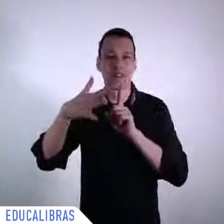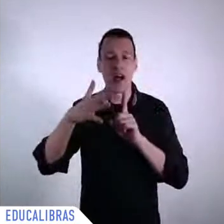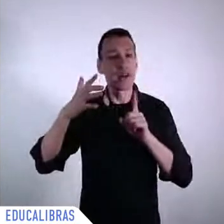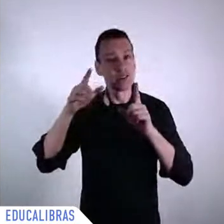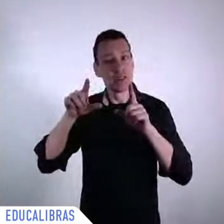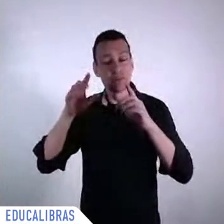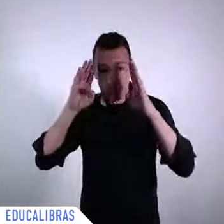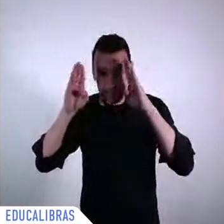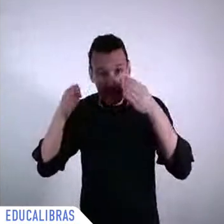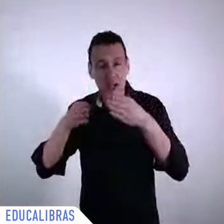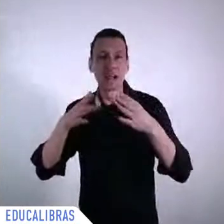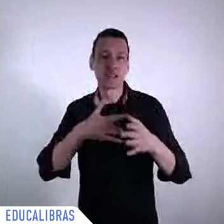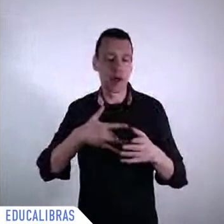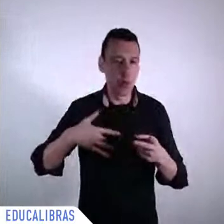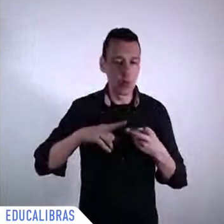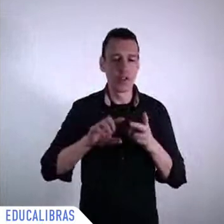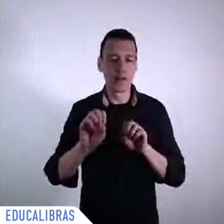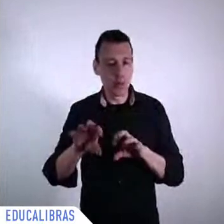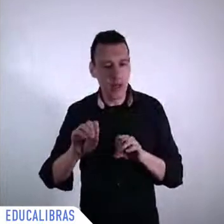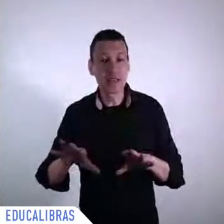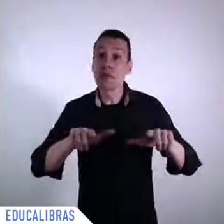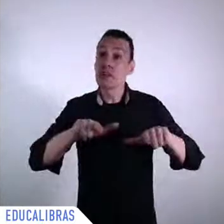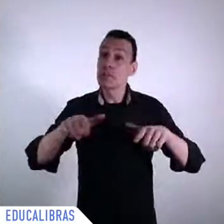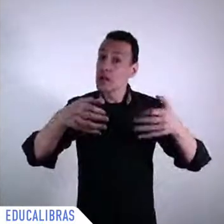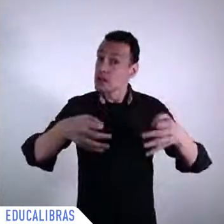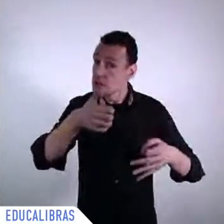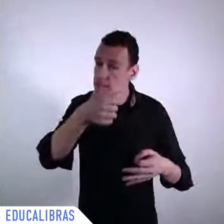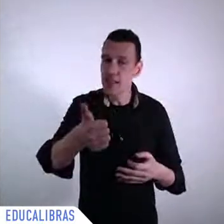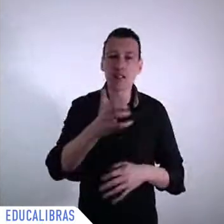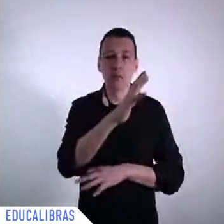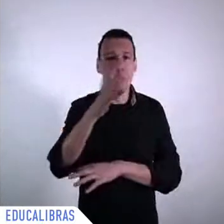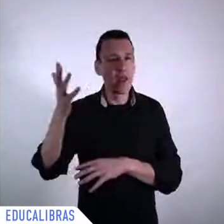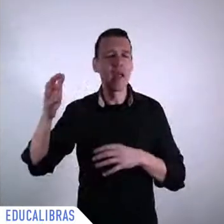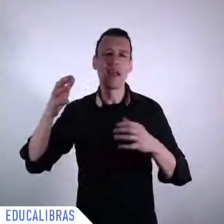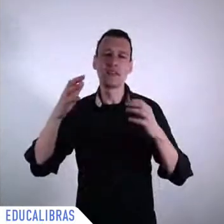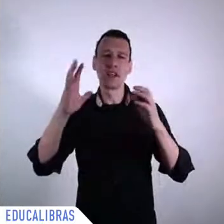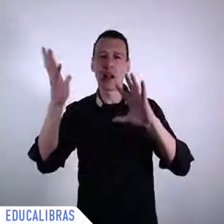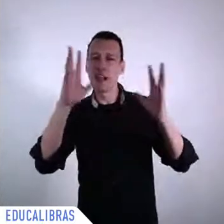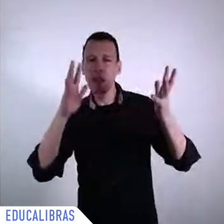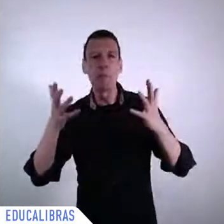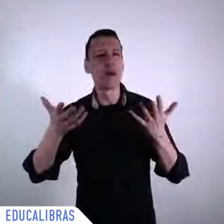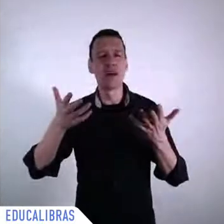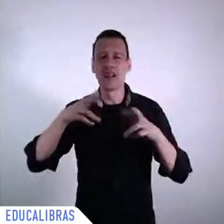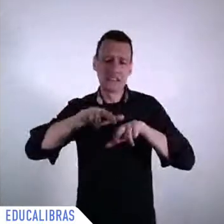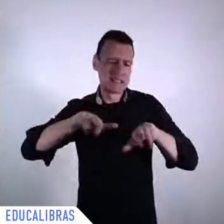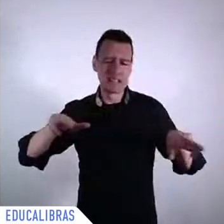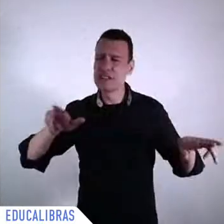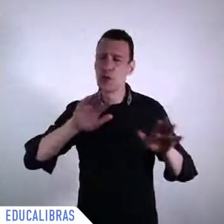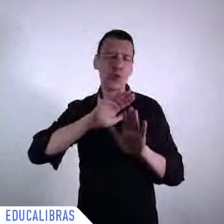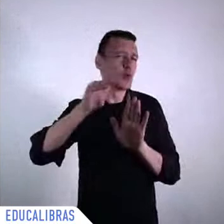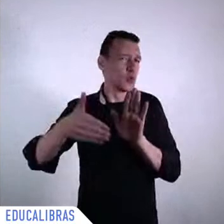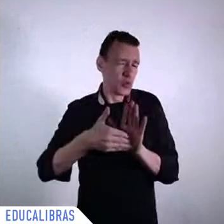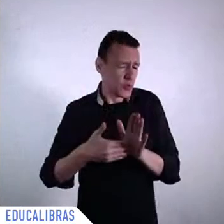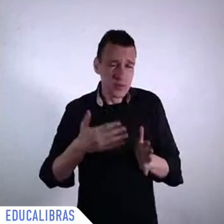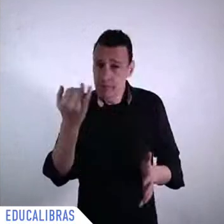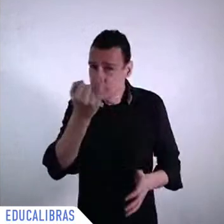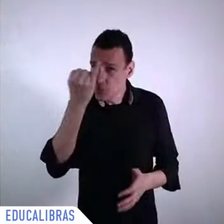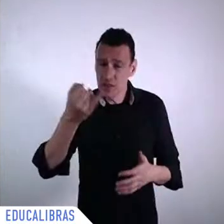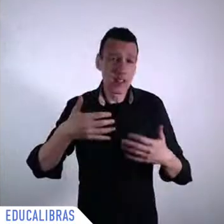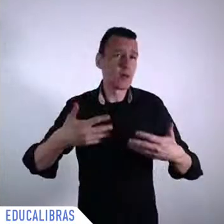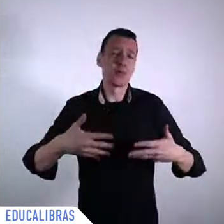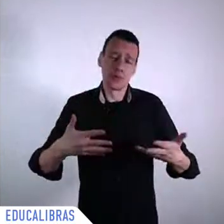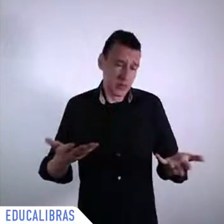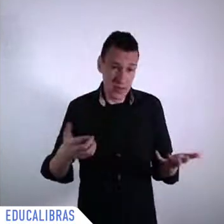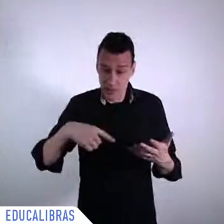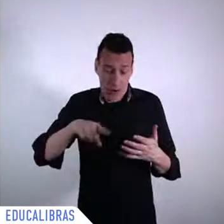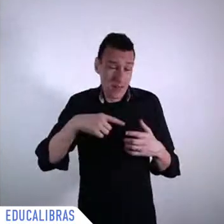much dependent on that and this is where Brazil's roles is so important and I hope that some of the answers